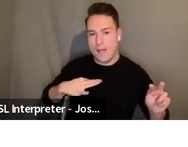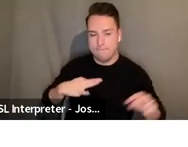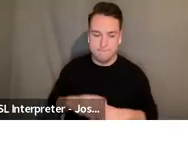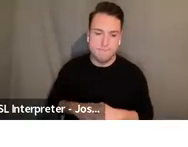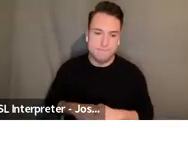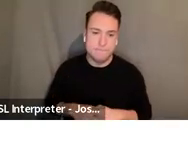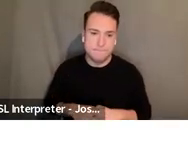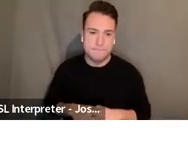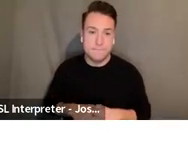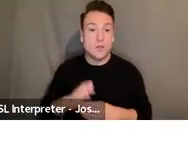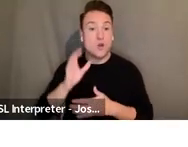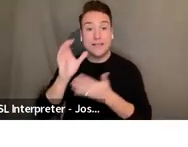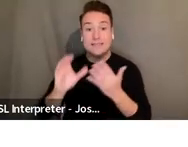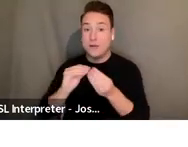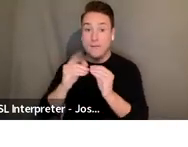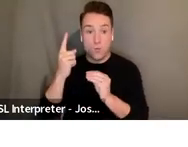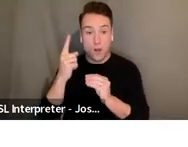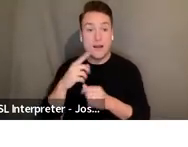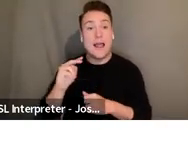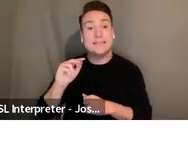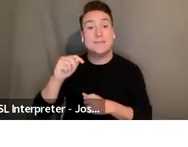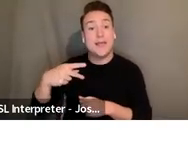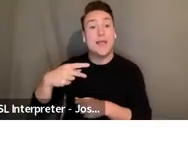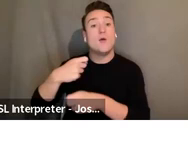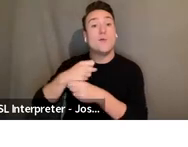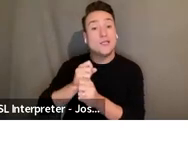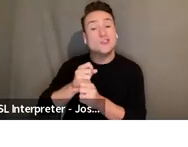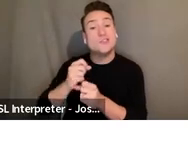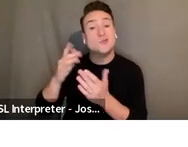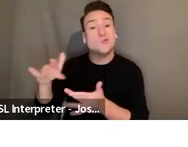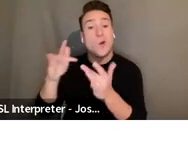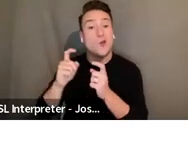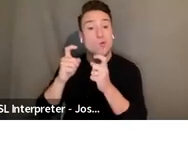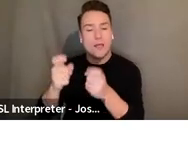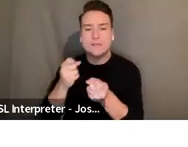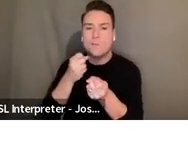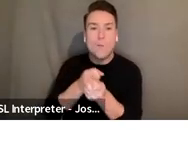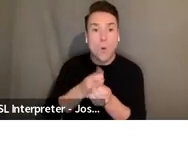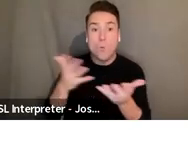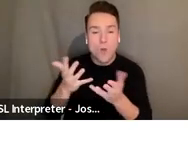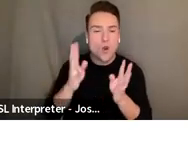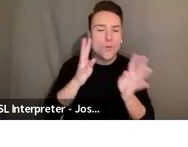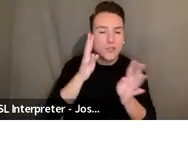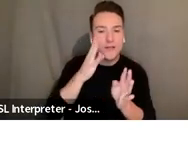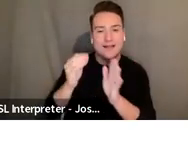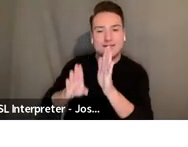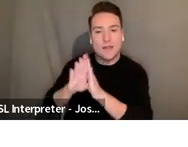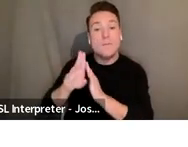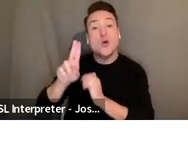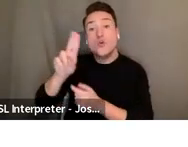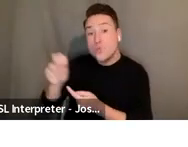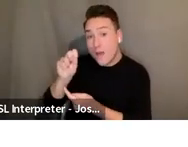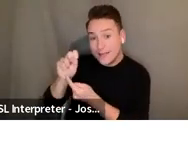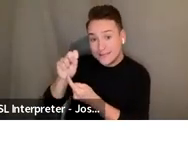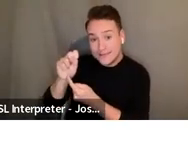criteria one. NTP creation and touring grants support the creation development of U.S. touring of